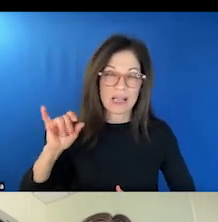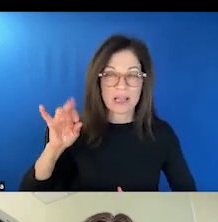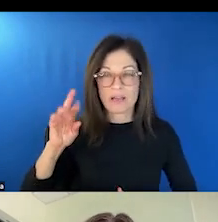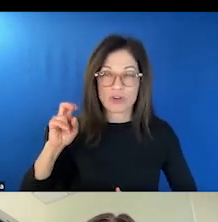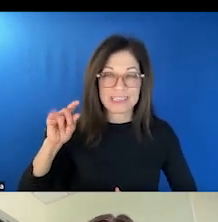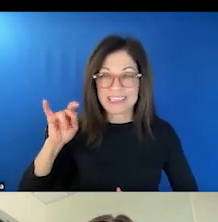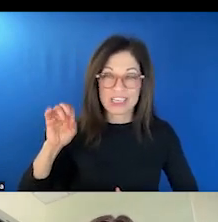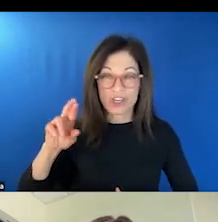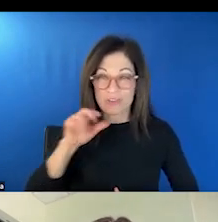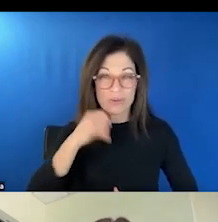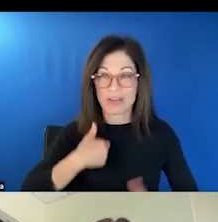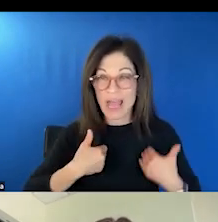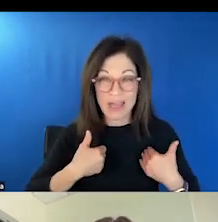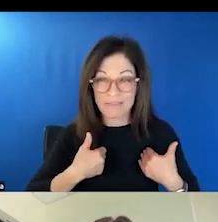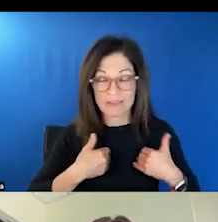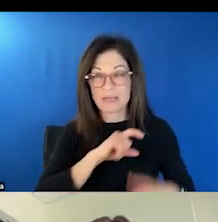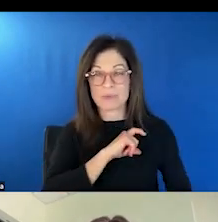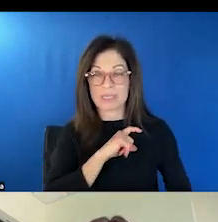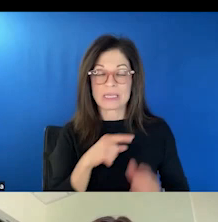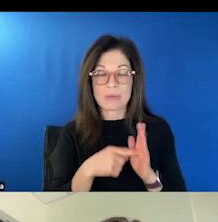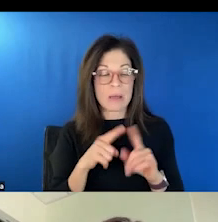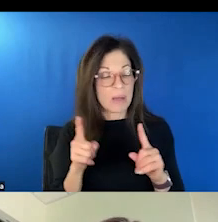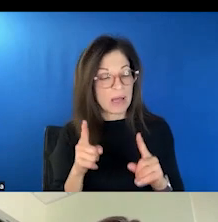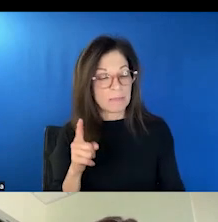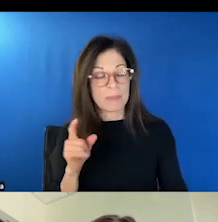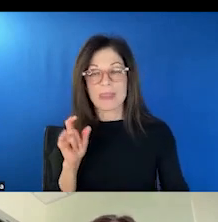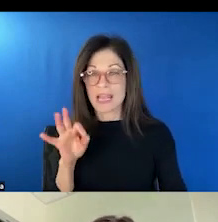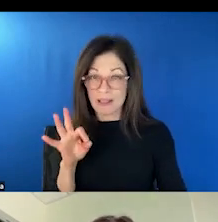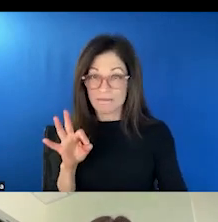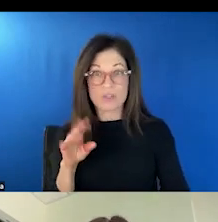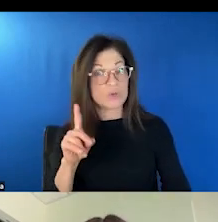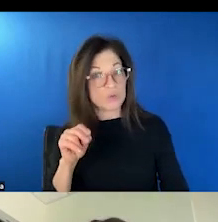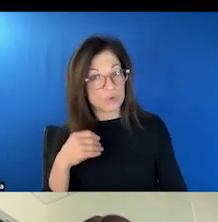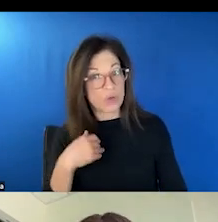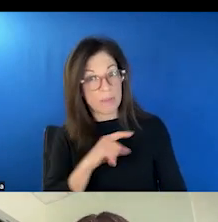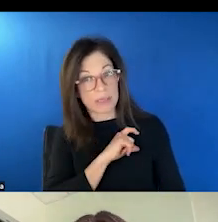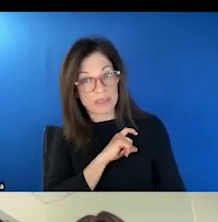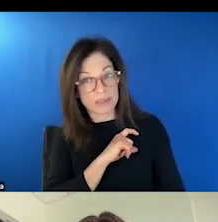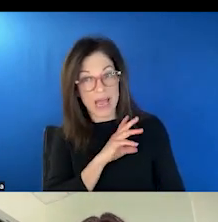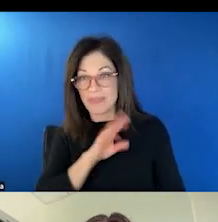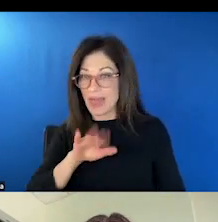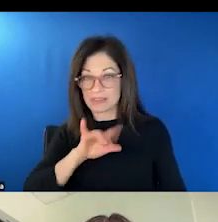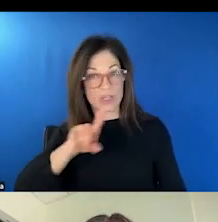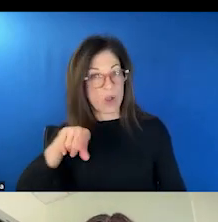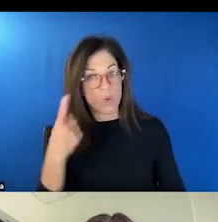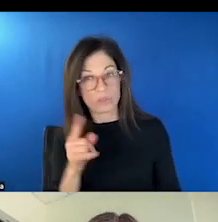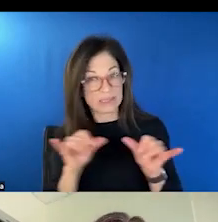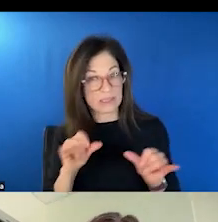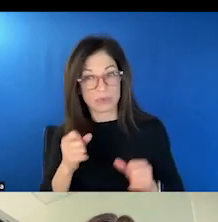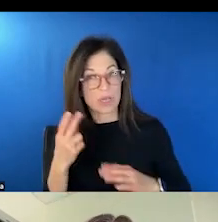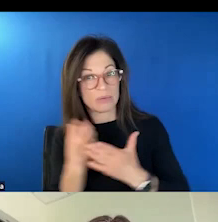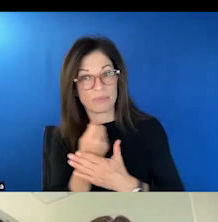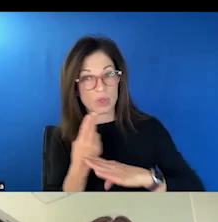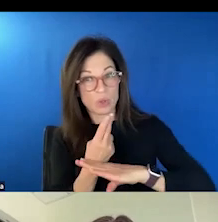police models. But if we are, you know, if, if, if you do have police and that is the only infrastructure that you can use, then